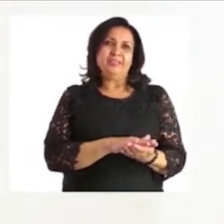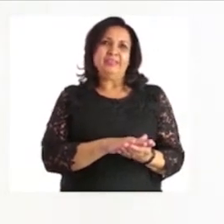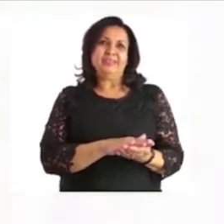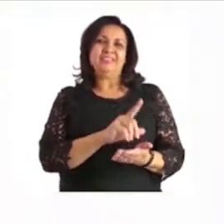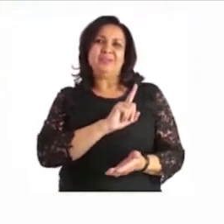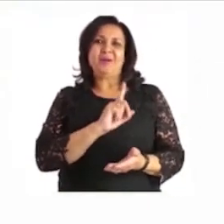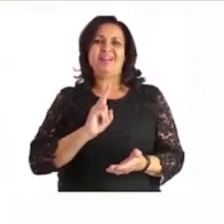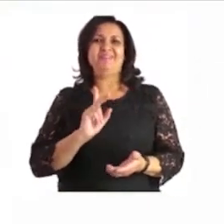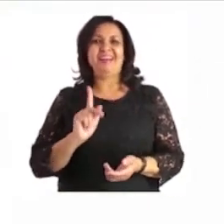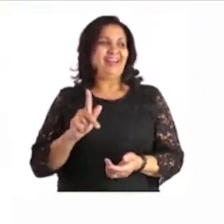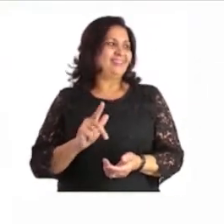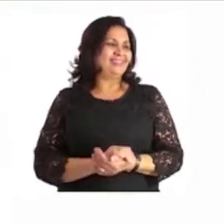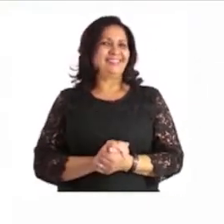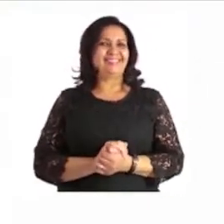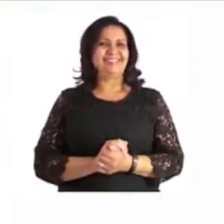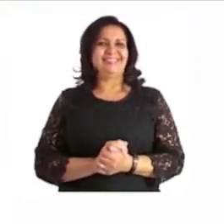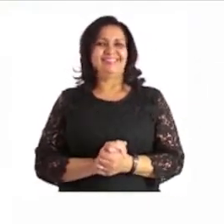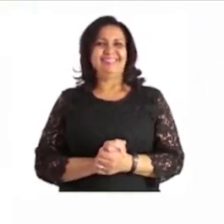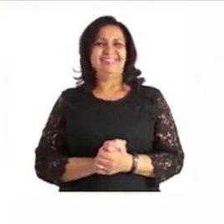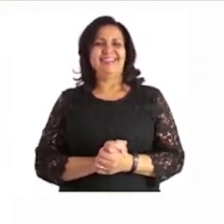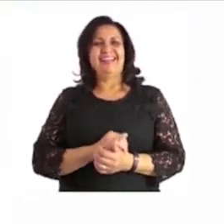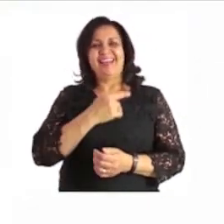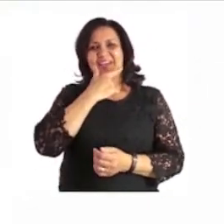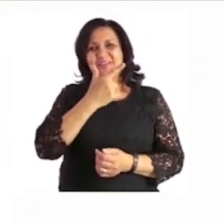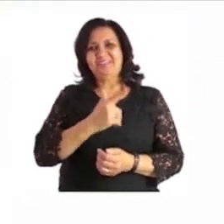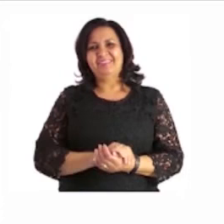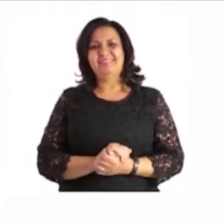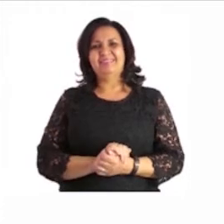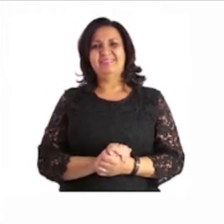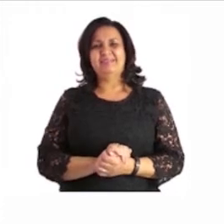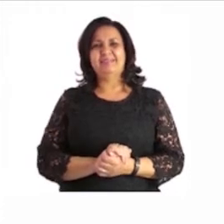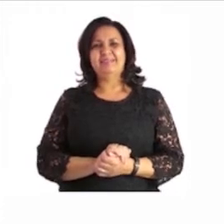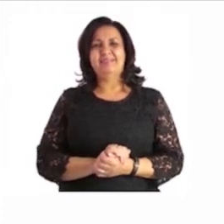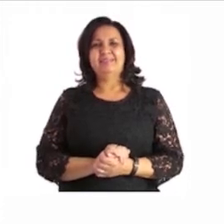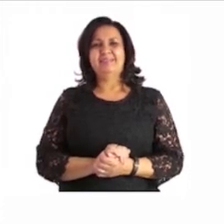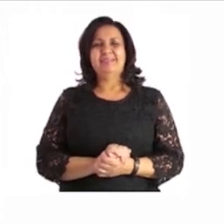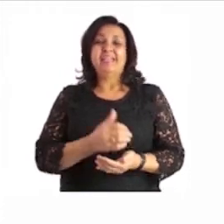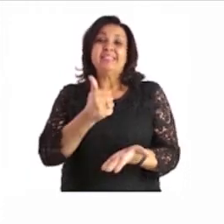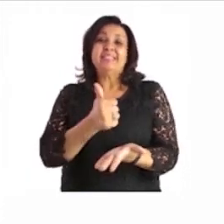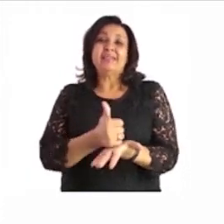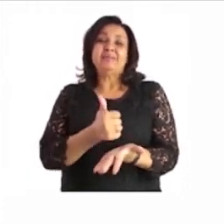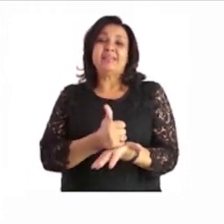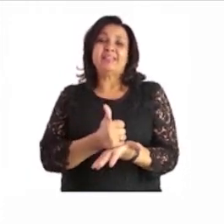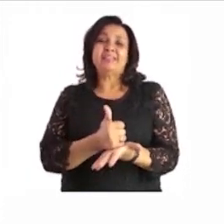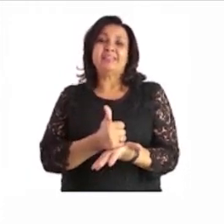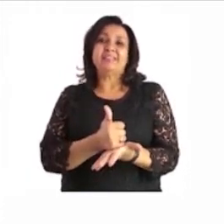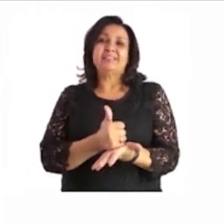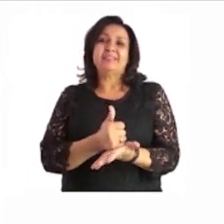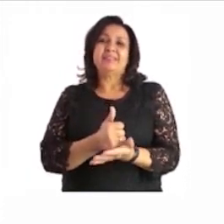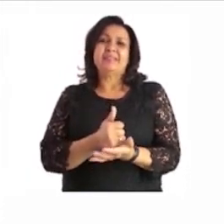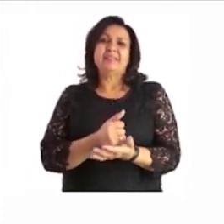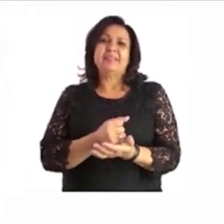again. Thank you. Now, you sit up straight and then you trace